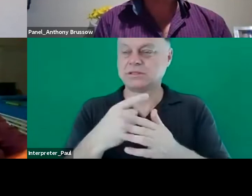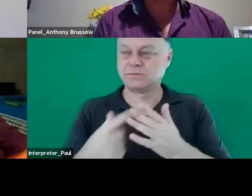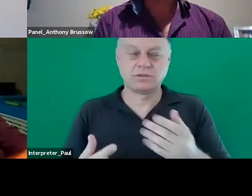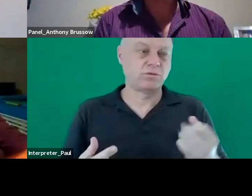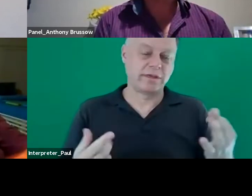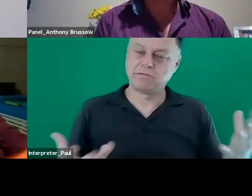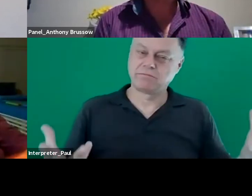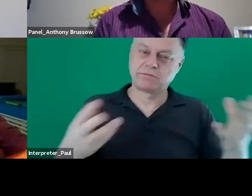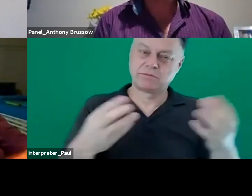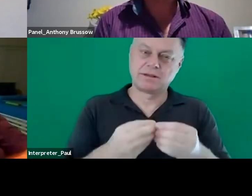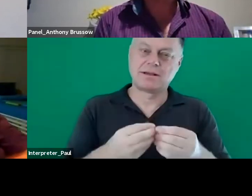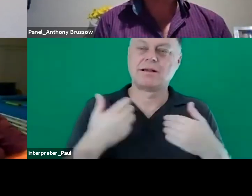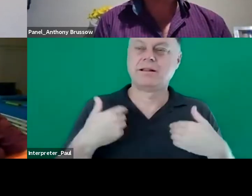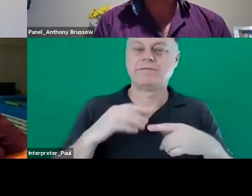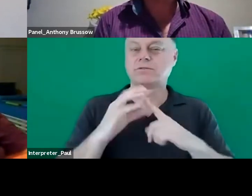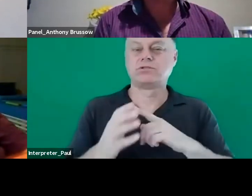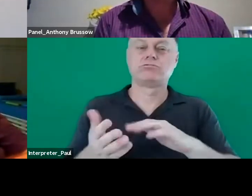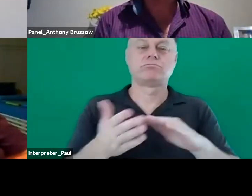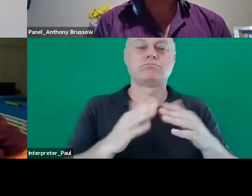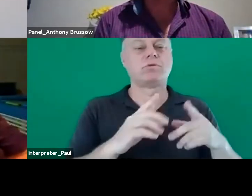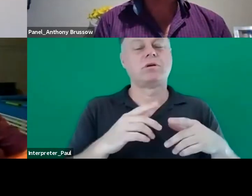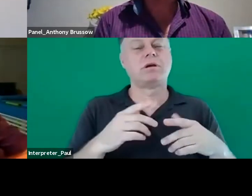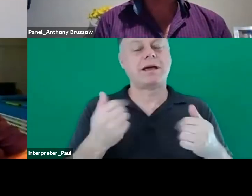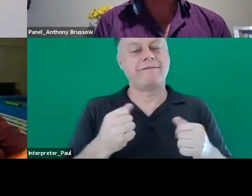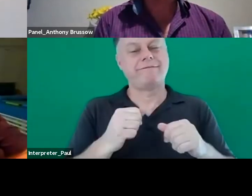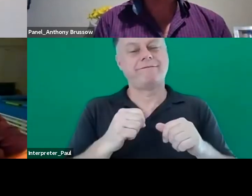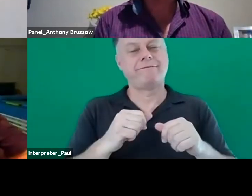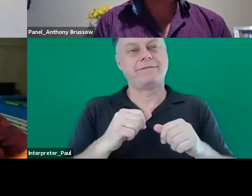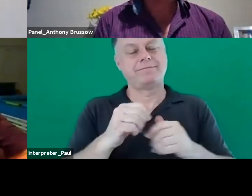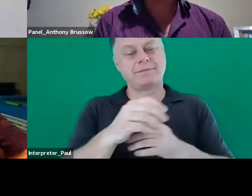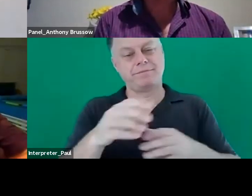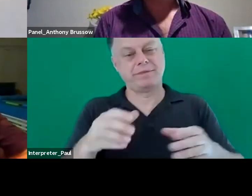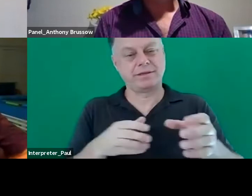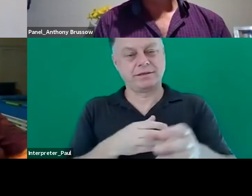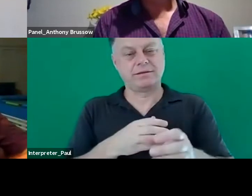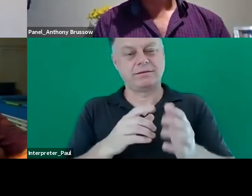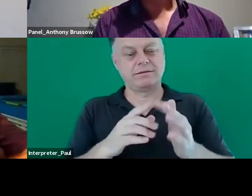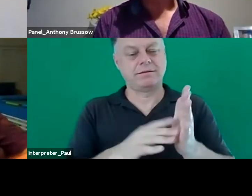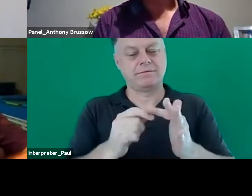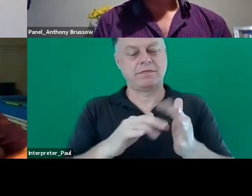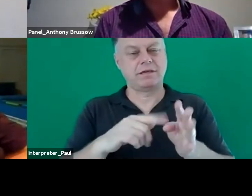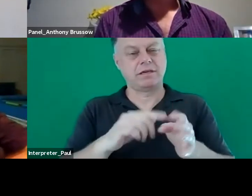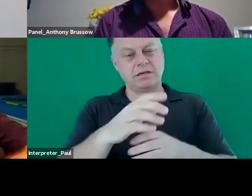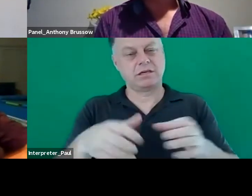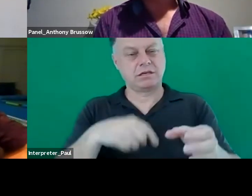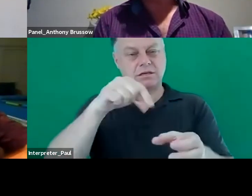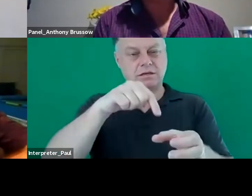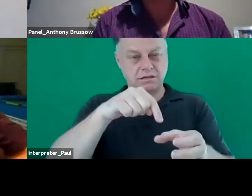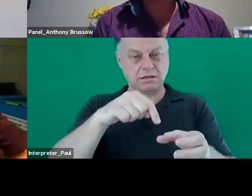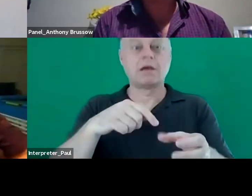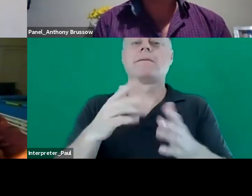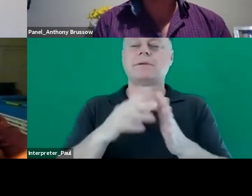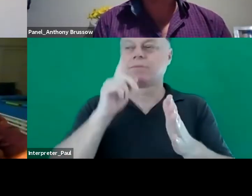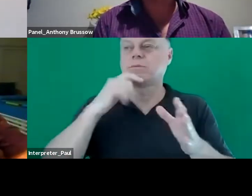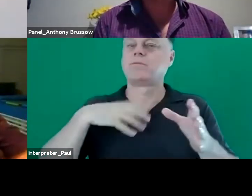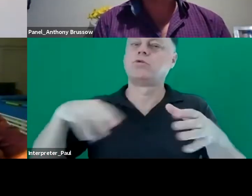live in a culture and a society where empathy is at the core we can um have a future that is more inclusive and more